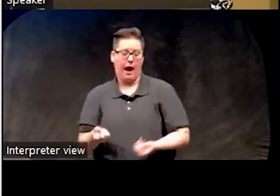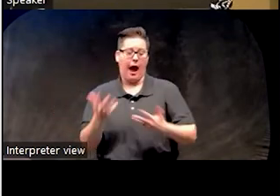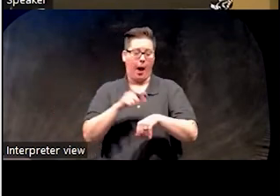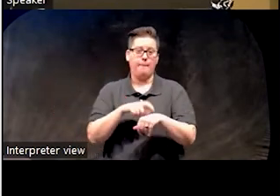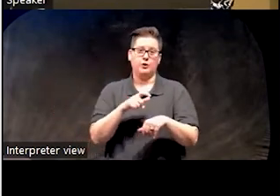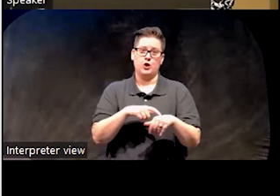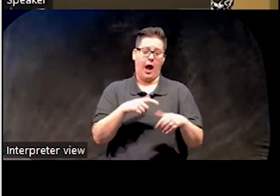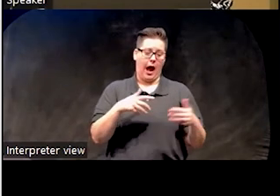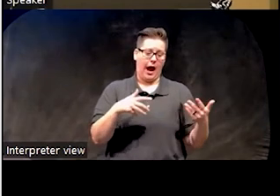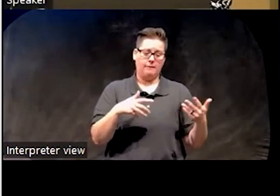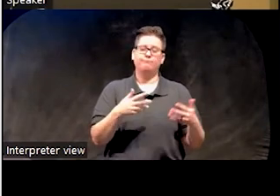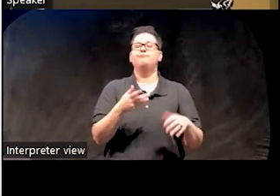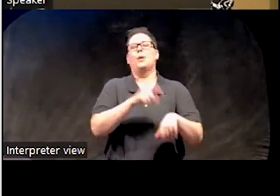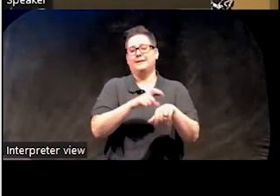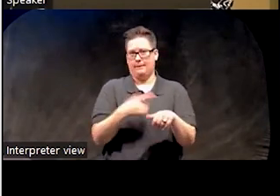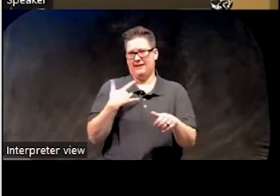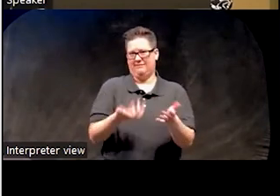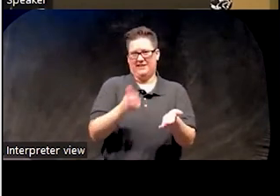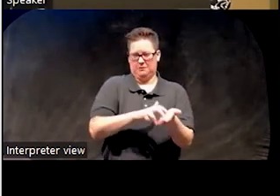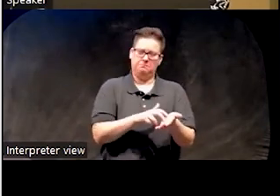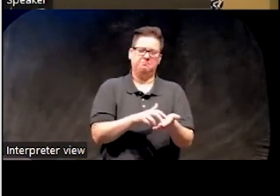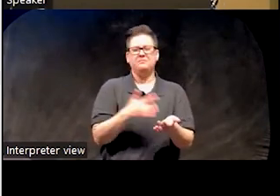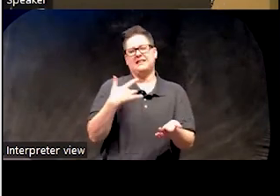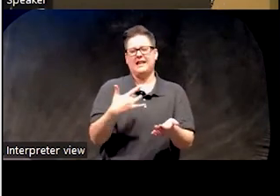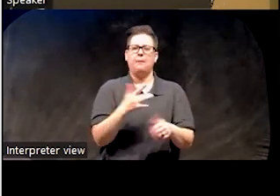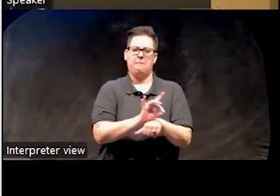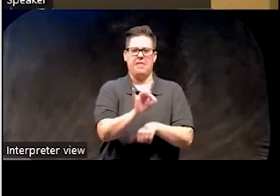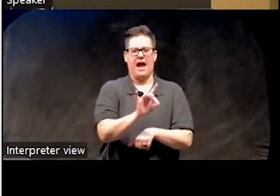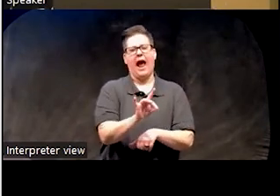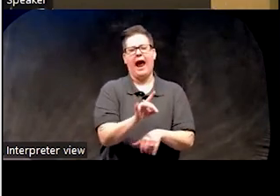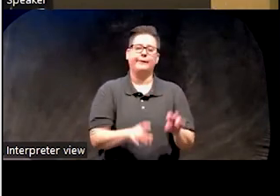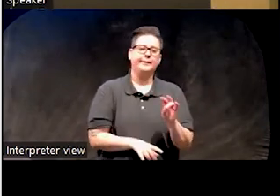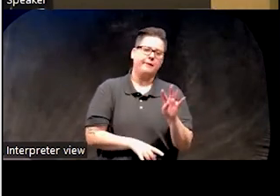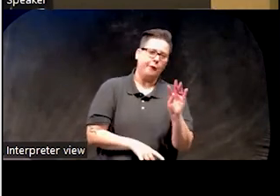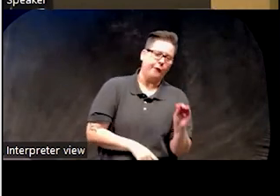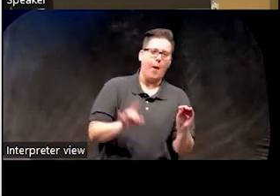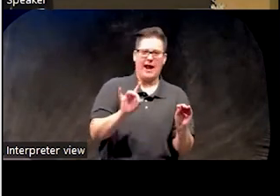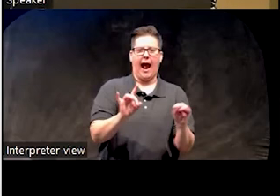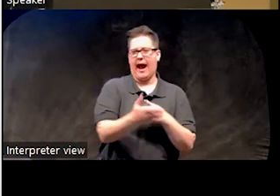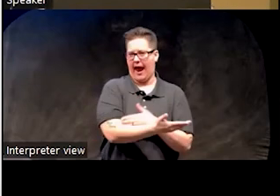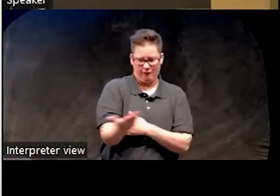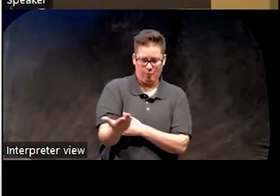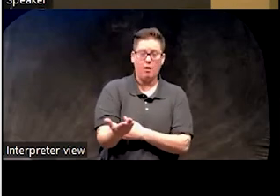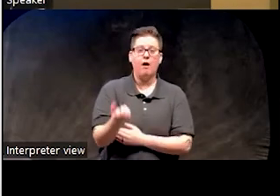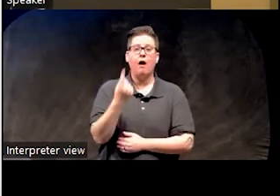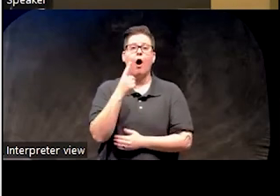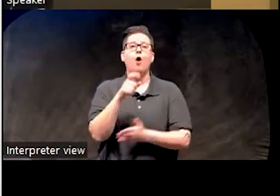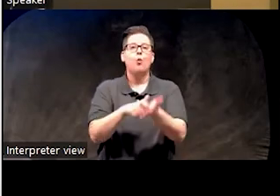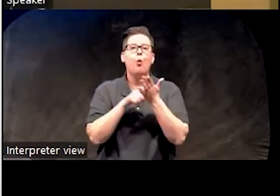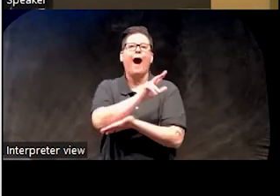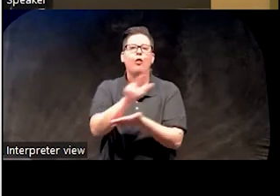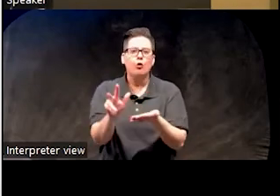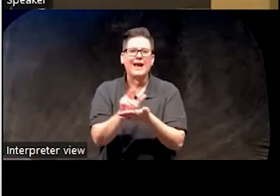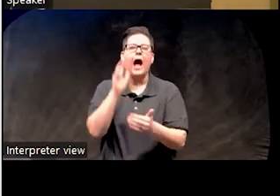around eight. And that was a little more consistent, ranged from 740 to eight. Took him three hours to get to sleep